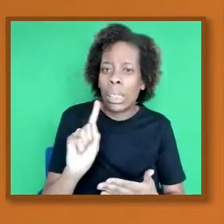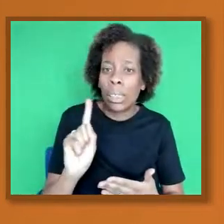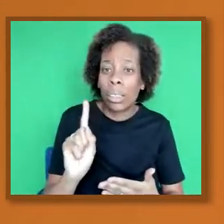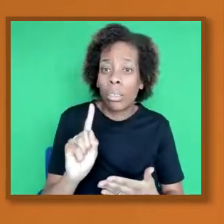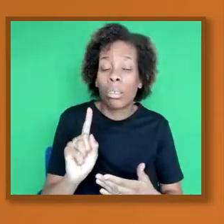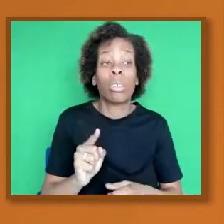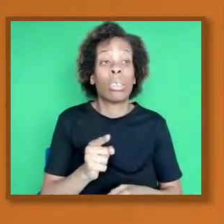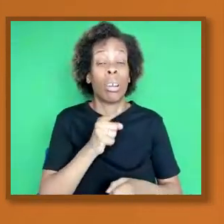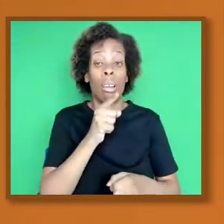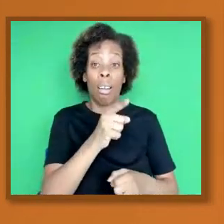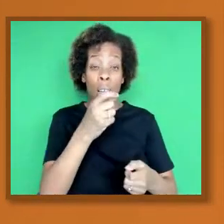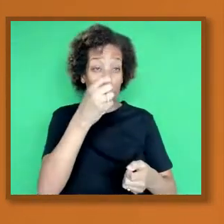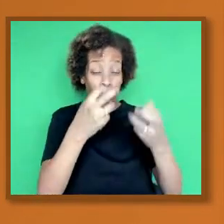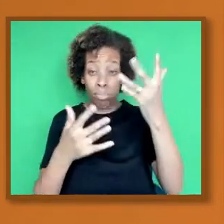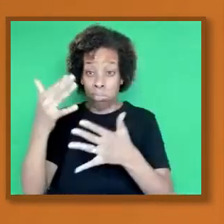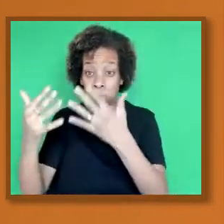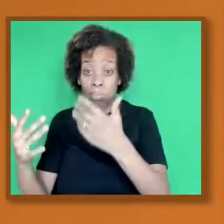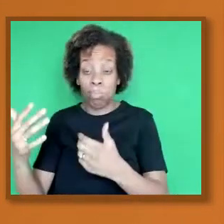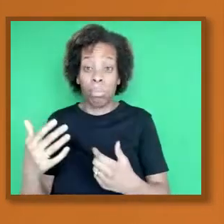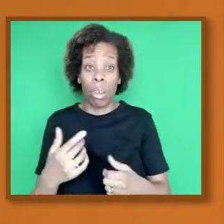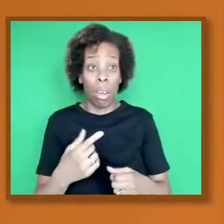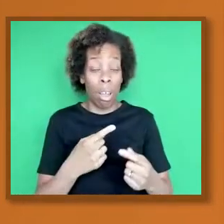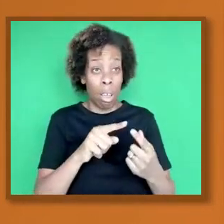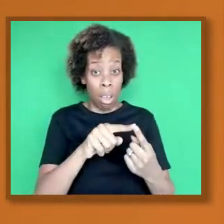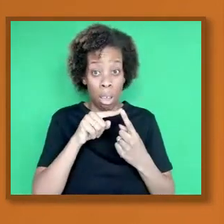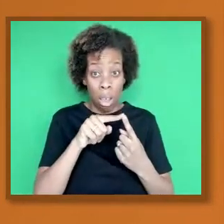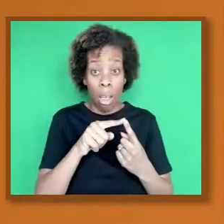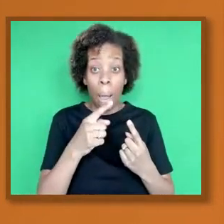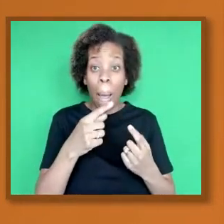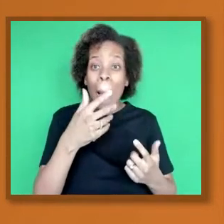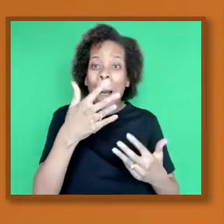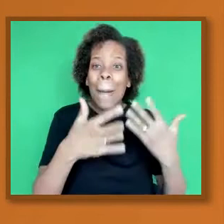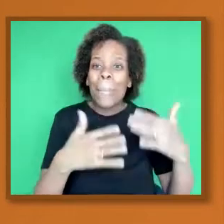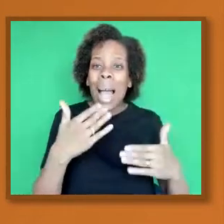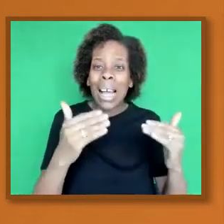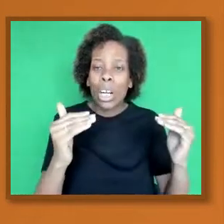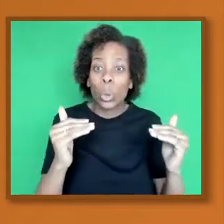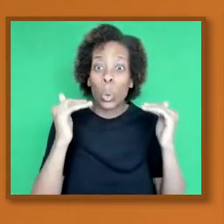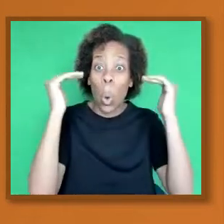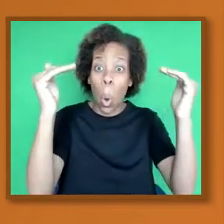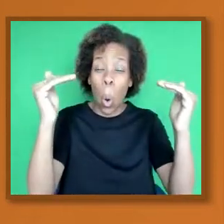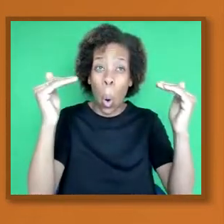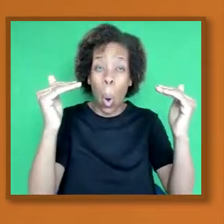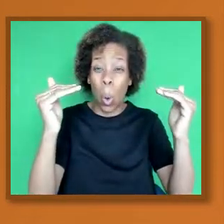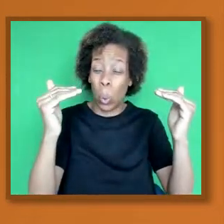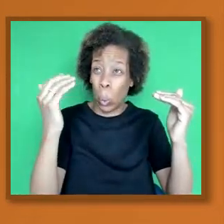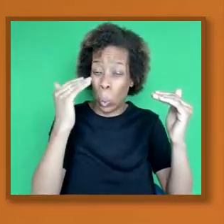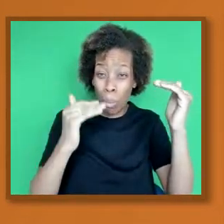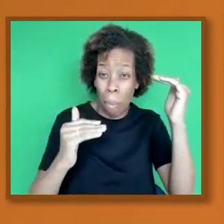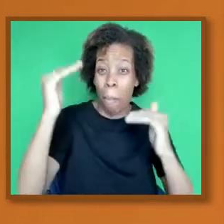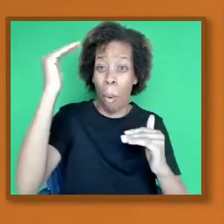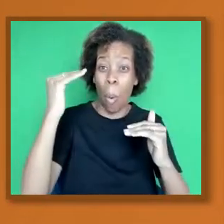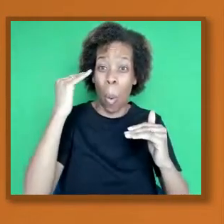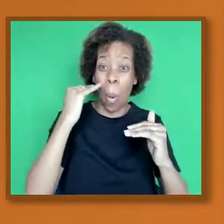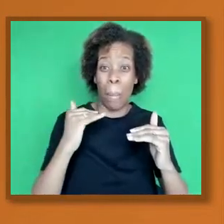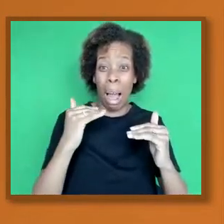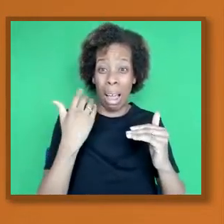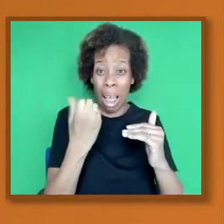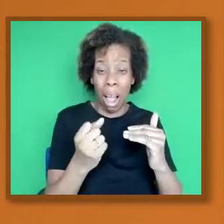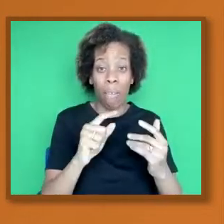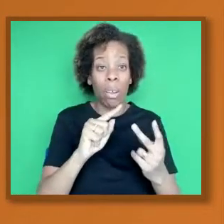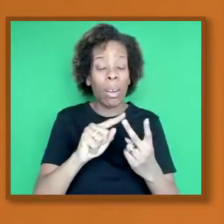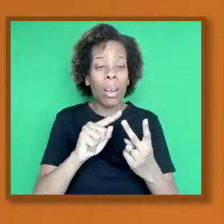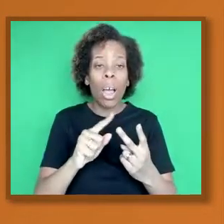mortality of black women when in childbirth. And when we look at a number of different factors, you can